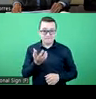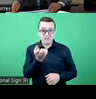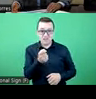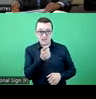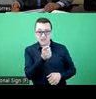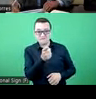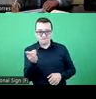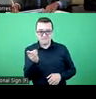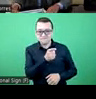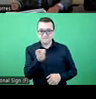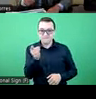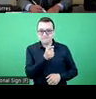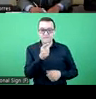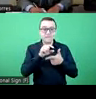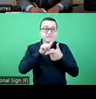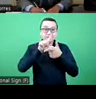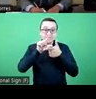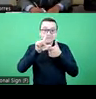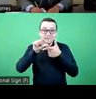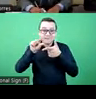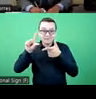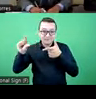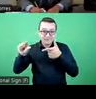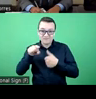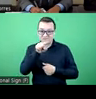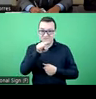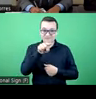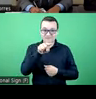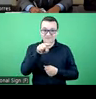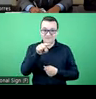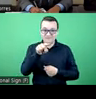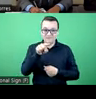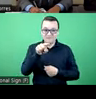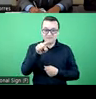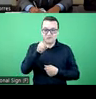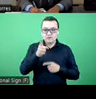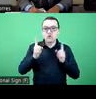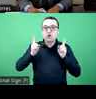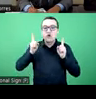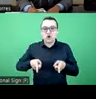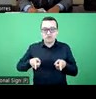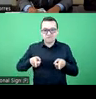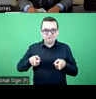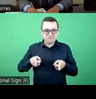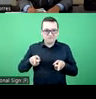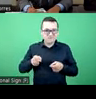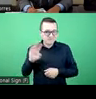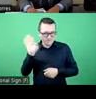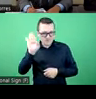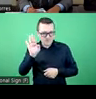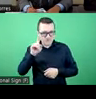contributions to public health as part of their financing scheme for private insurance.